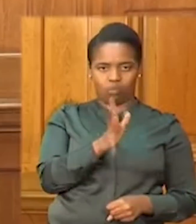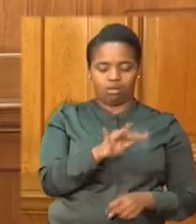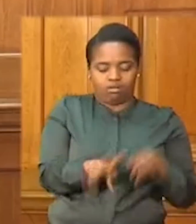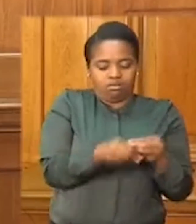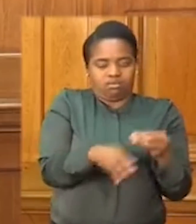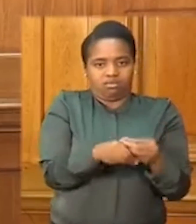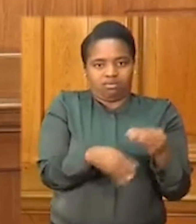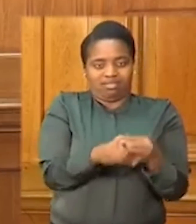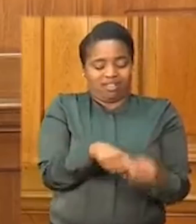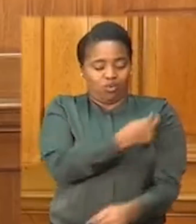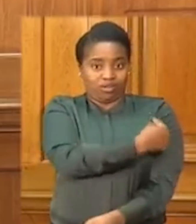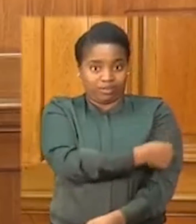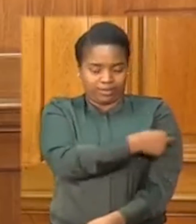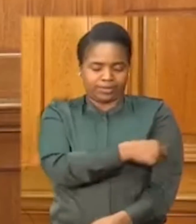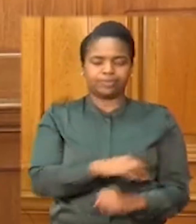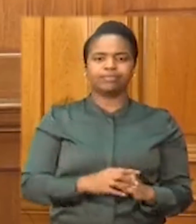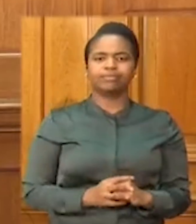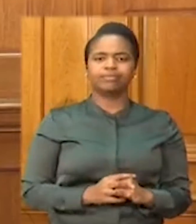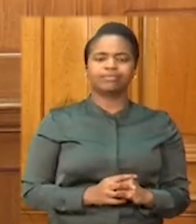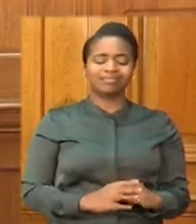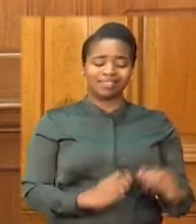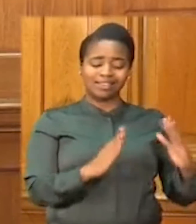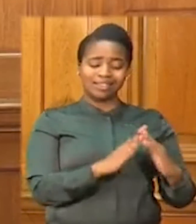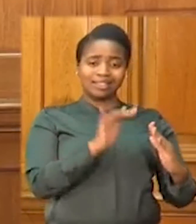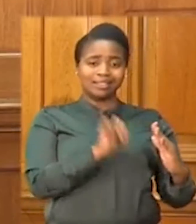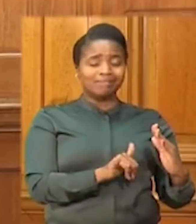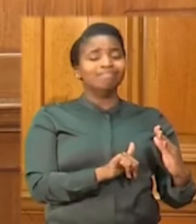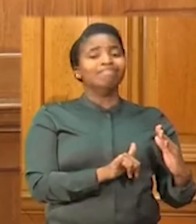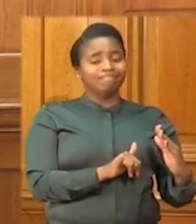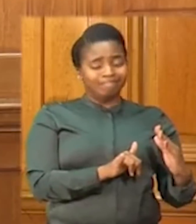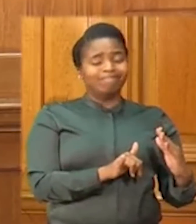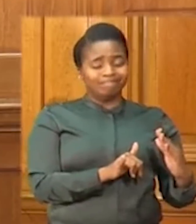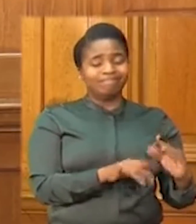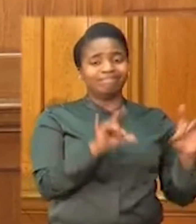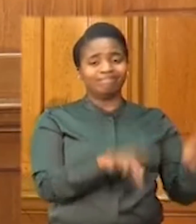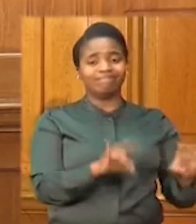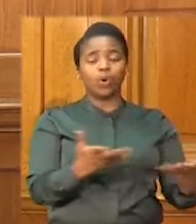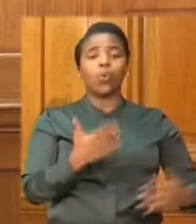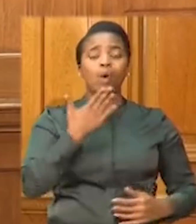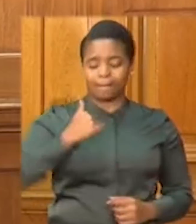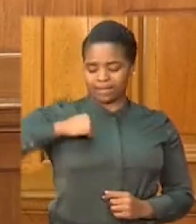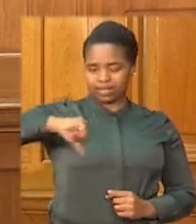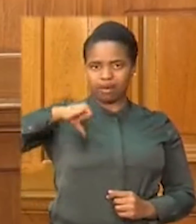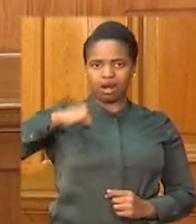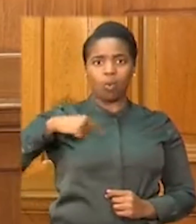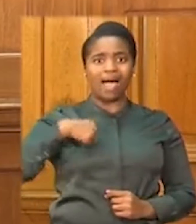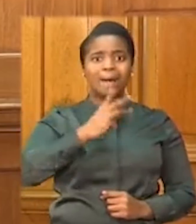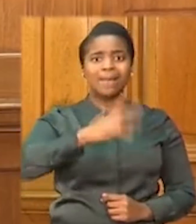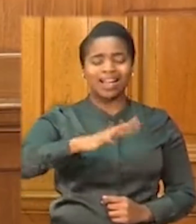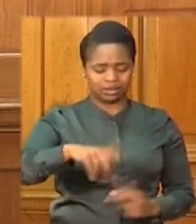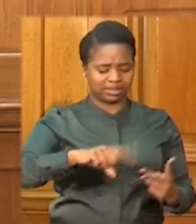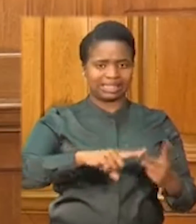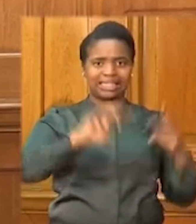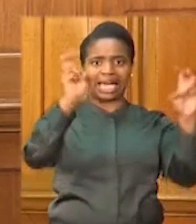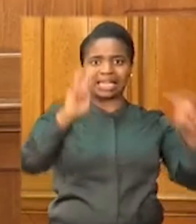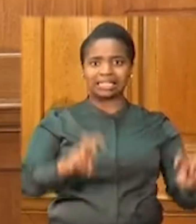negative impact on the revenue of municipalities at a time when the demands on them are increasing.